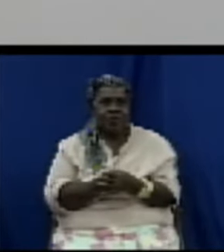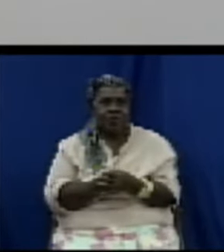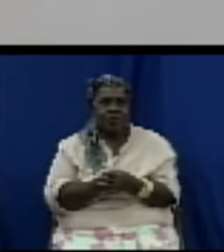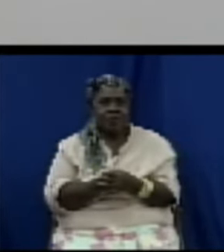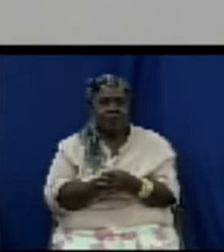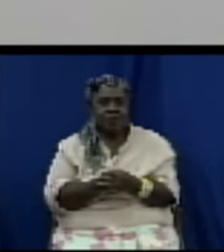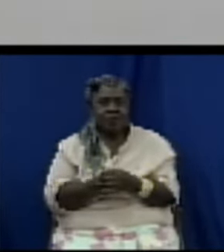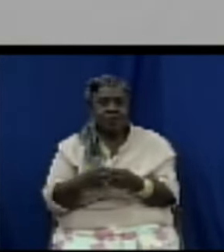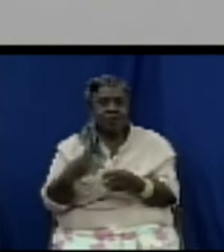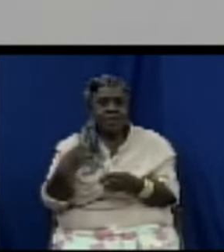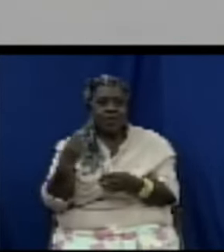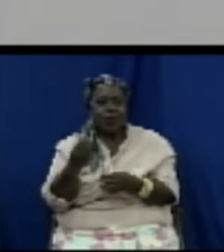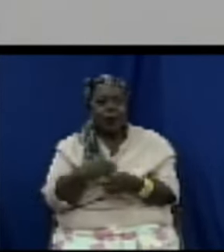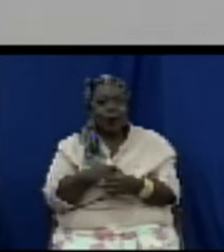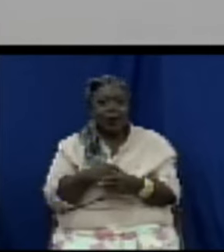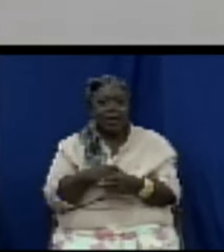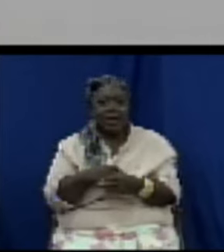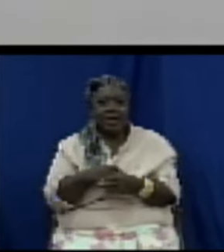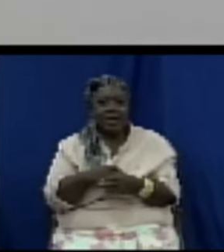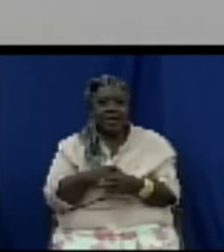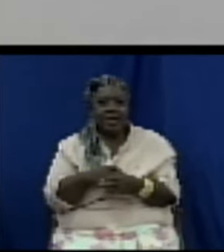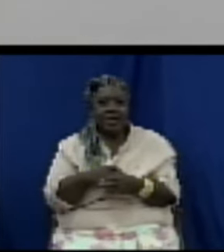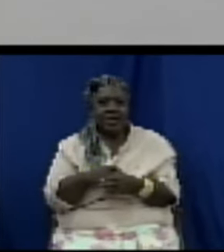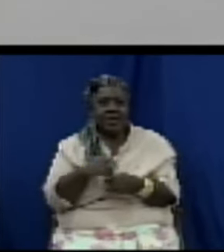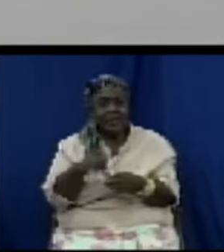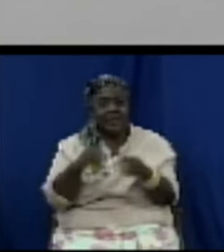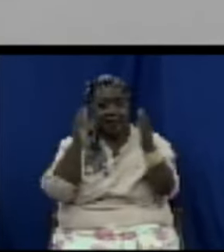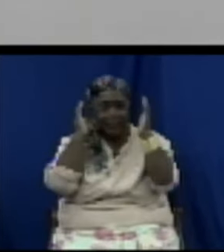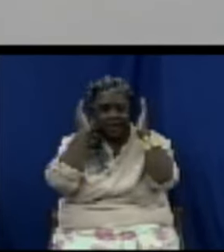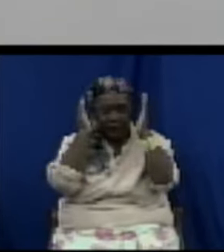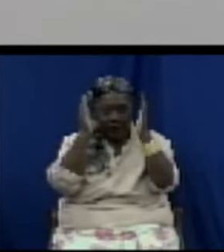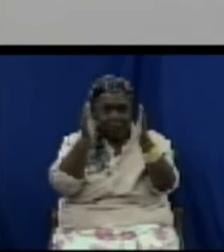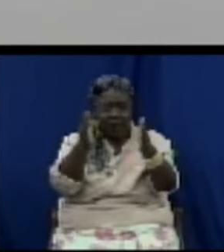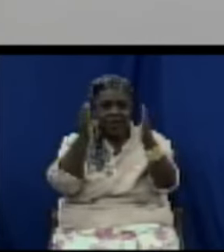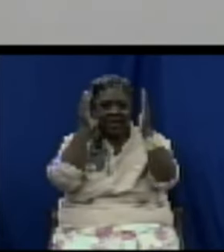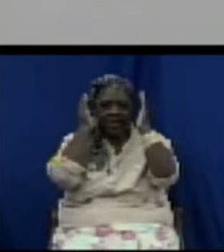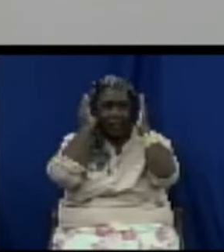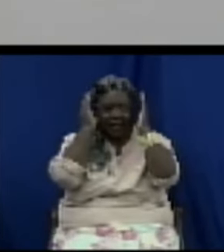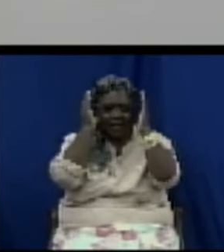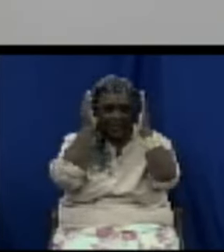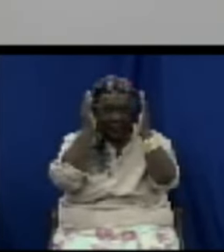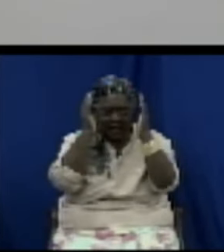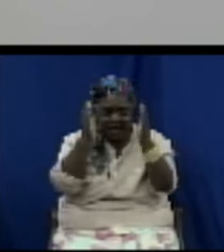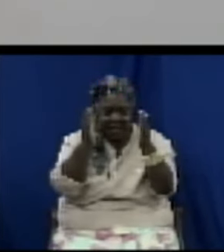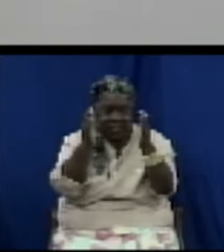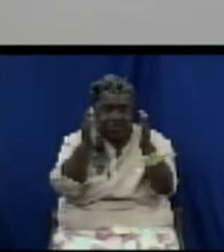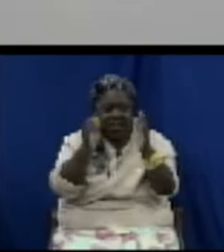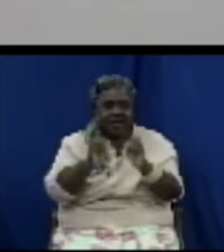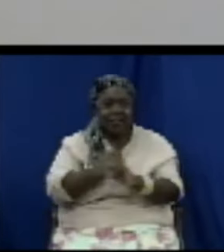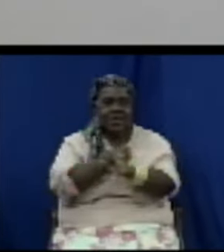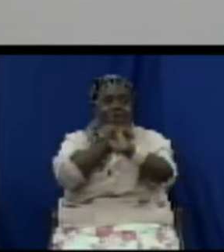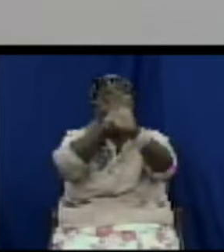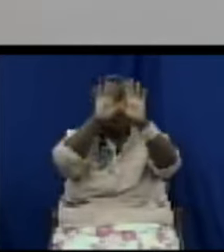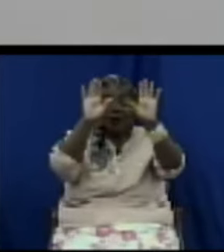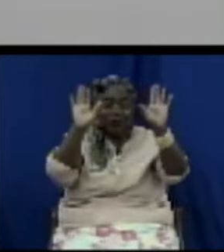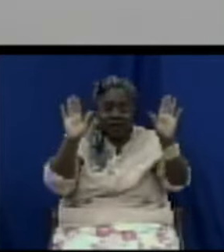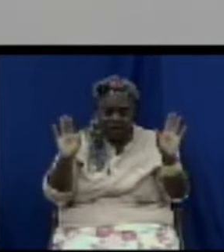protocols if we have to adhere rather to transparency around